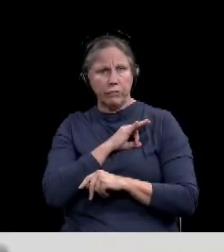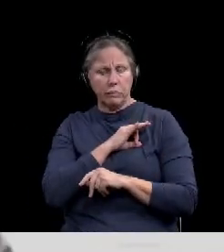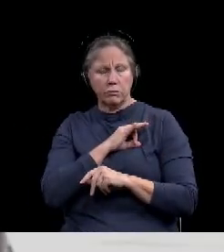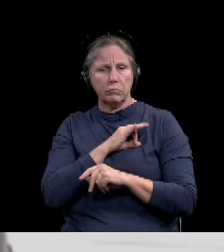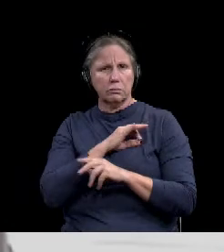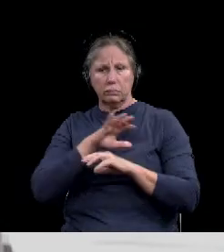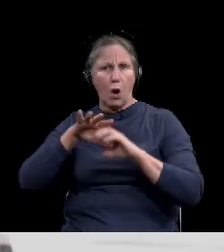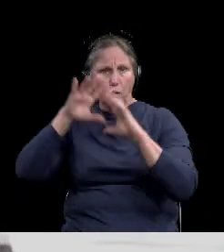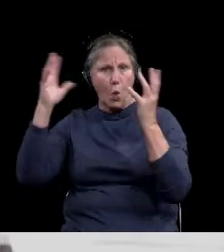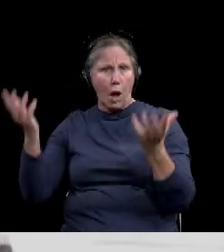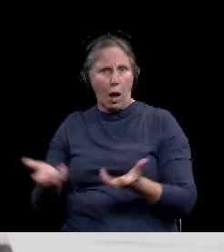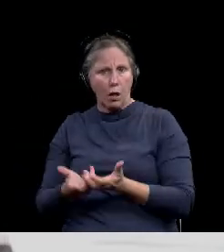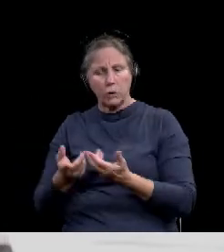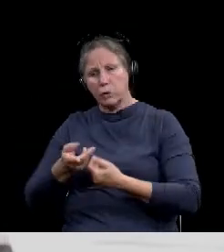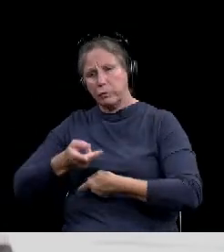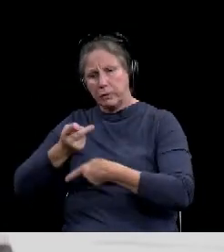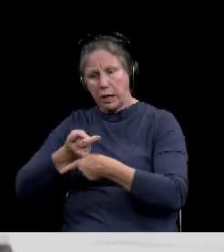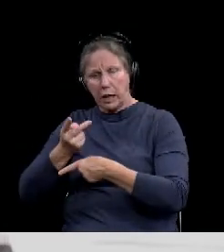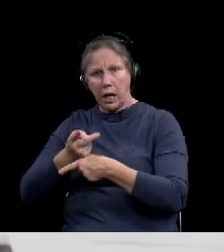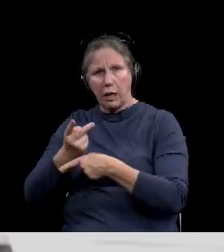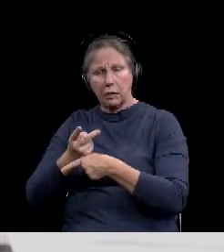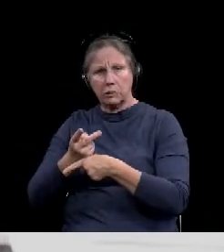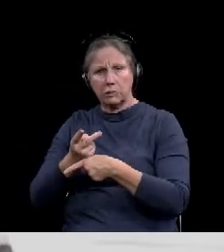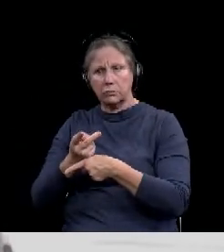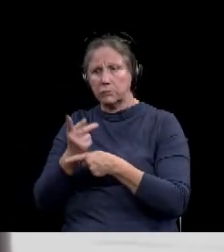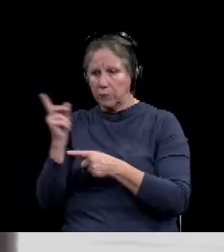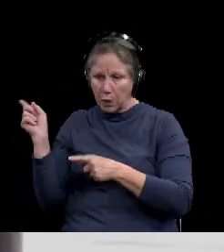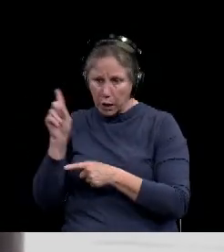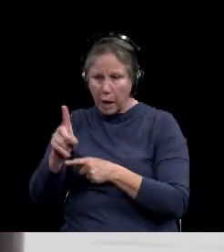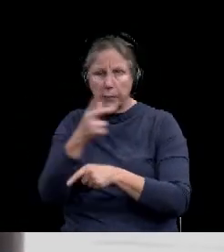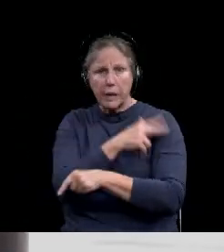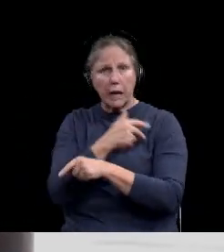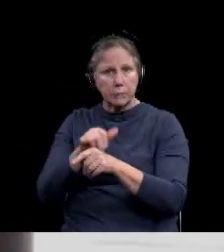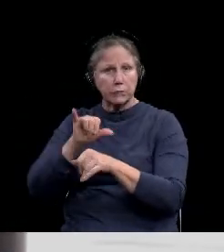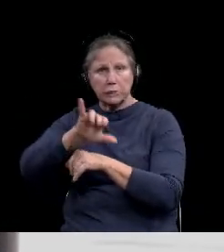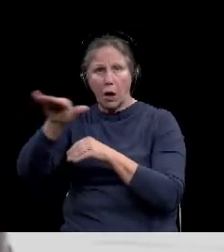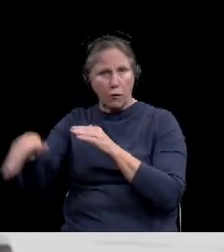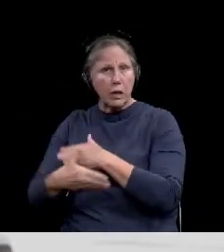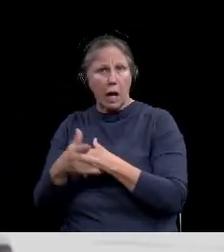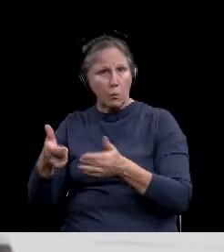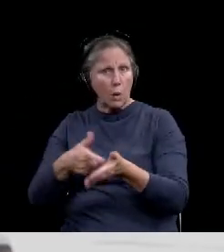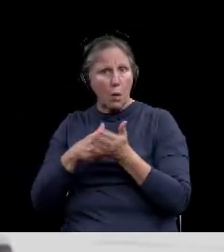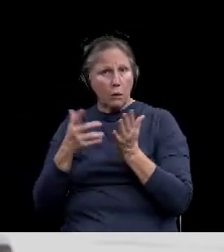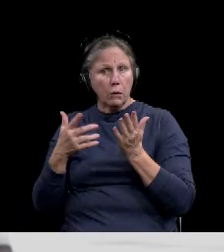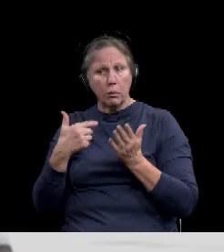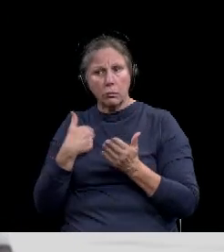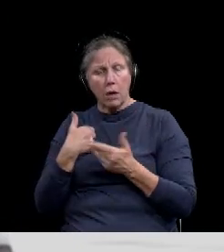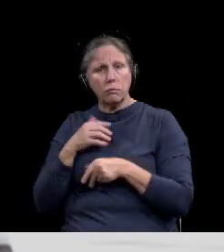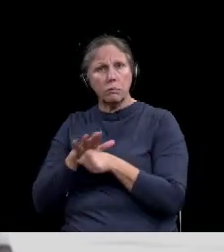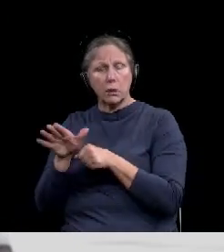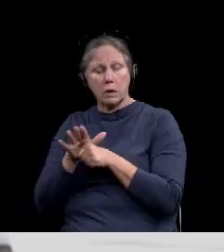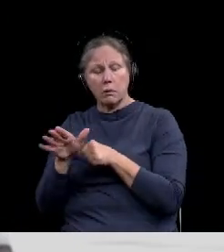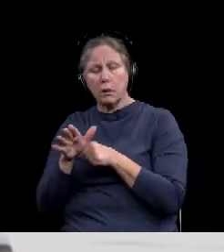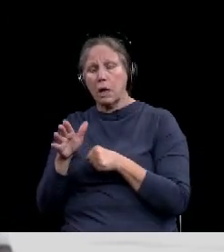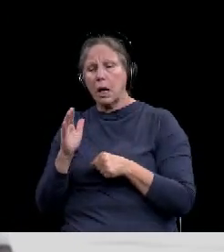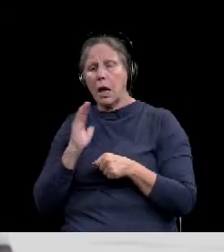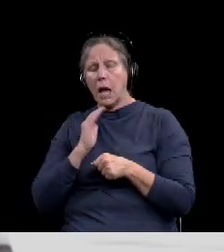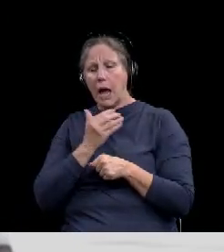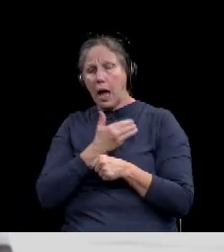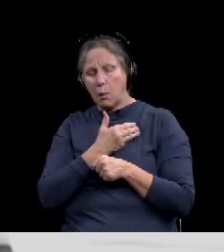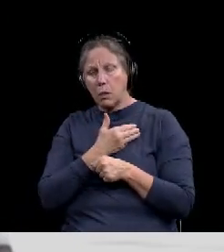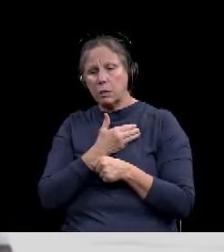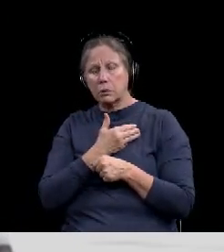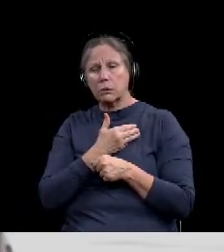to, to manage, uh, anyone who presents to our hospital requires hospitalization. So our, our, um, census